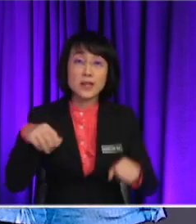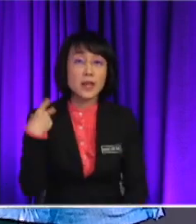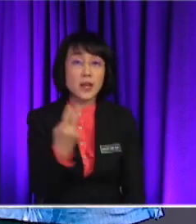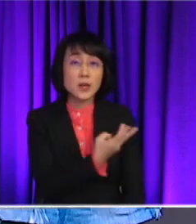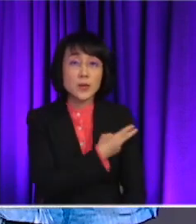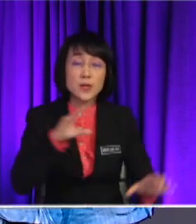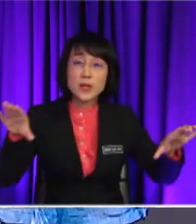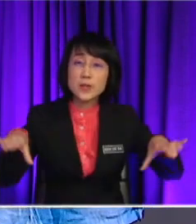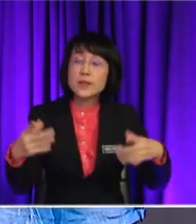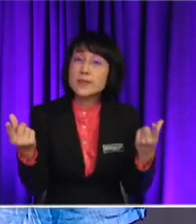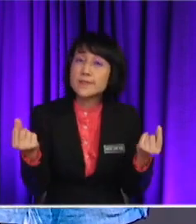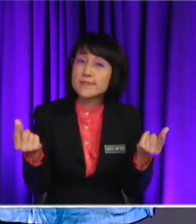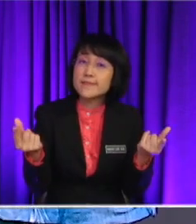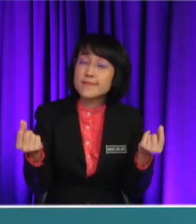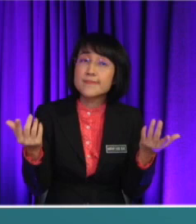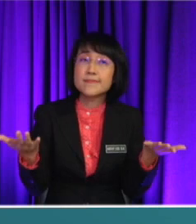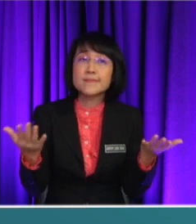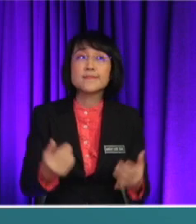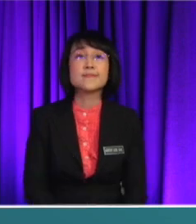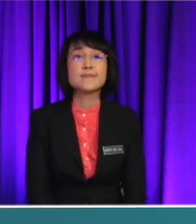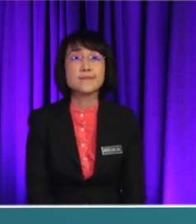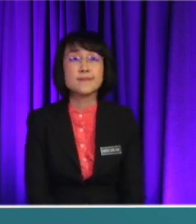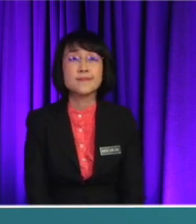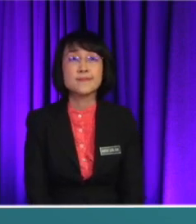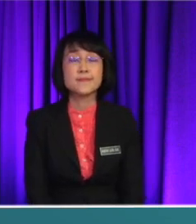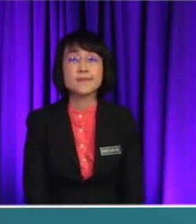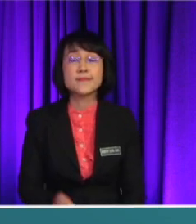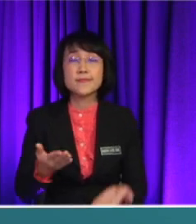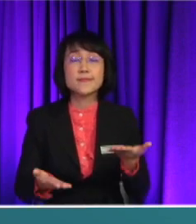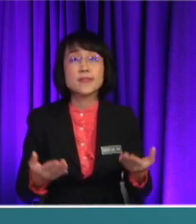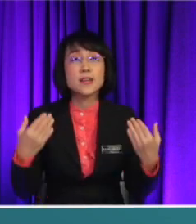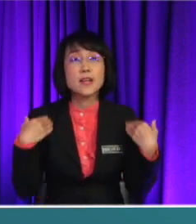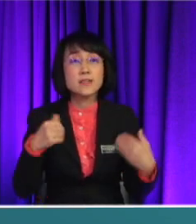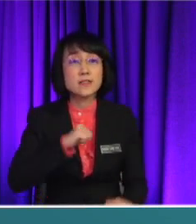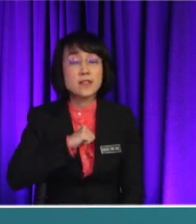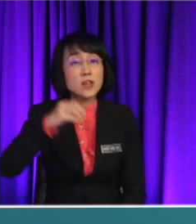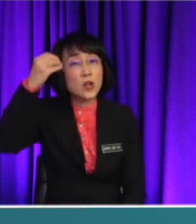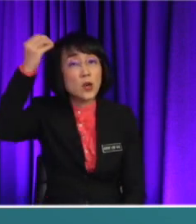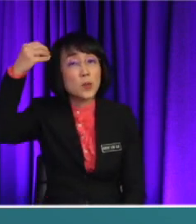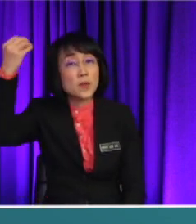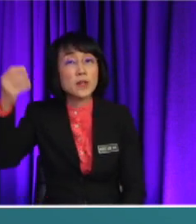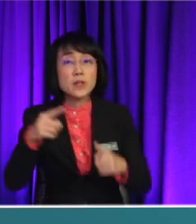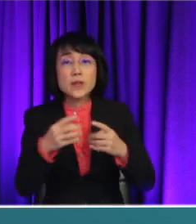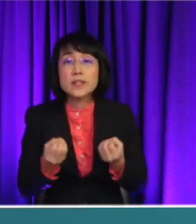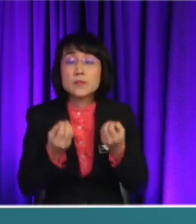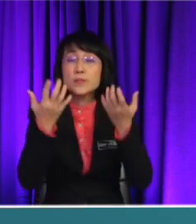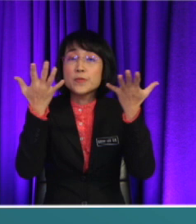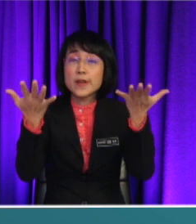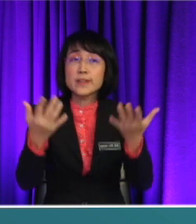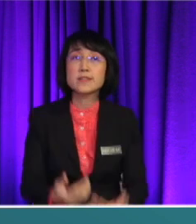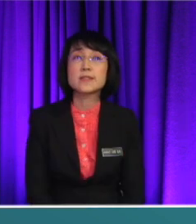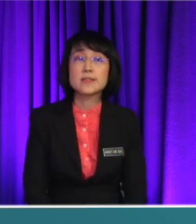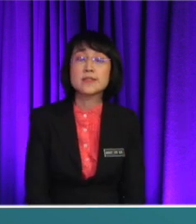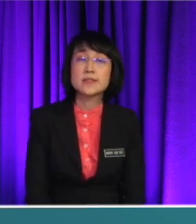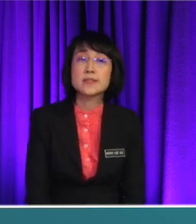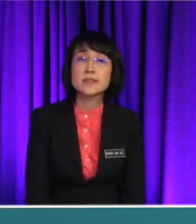So, maybe they can have some instincts. They can have their opinions to express. Okay. So, we would